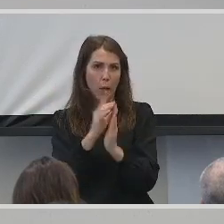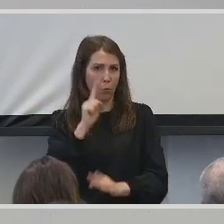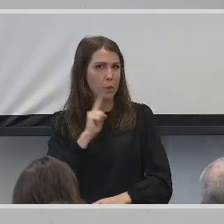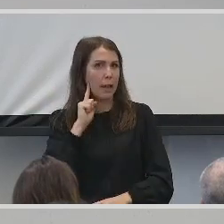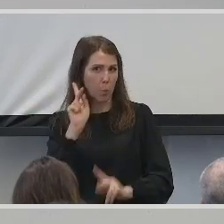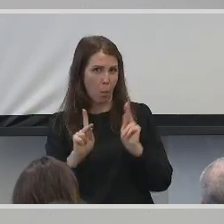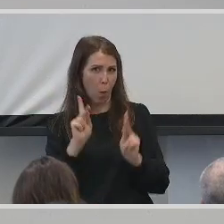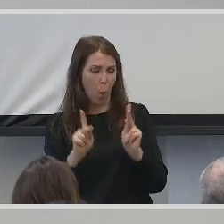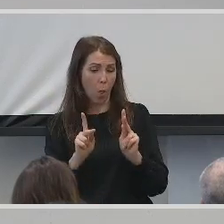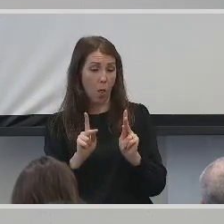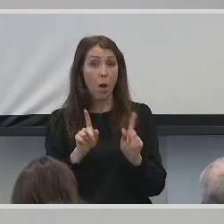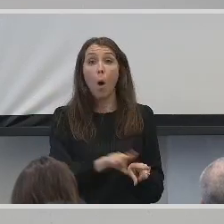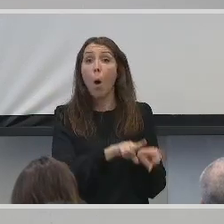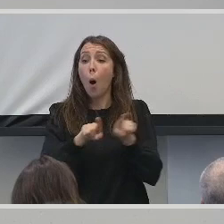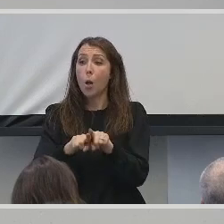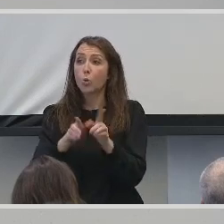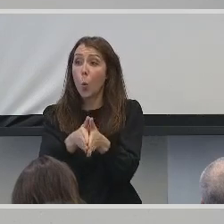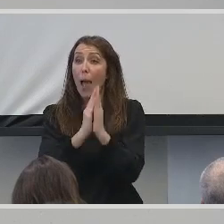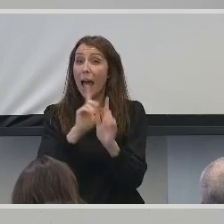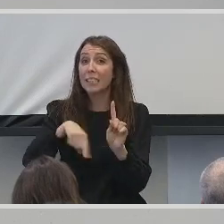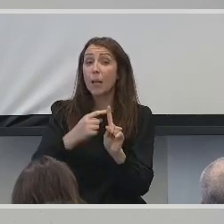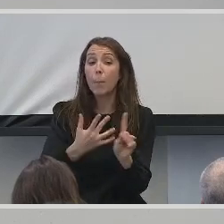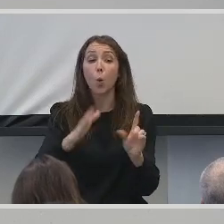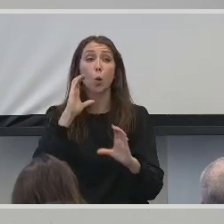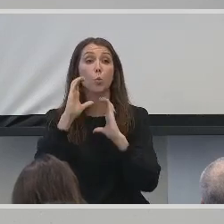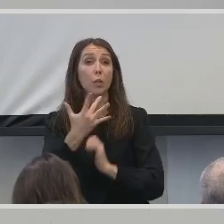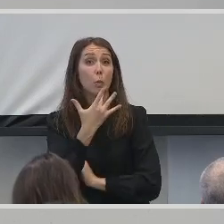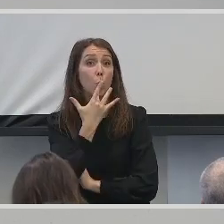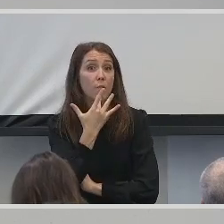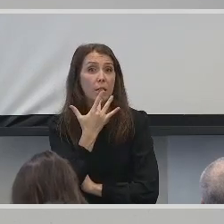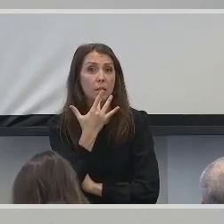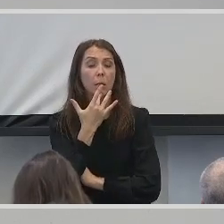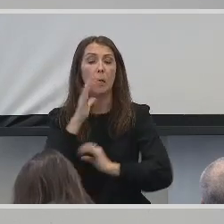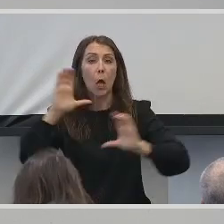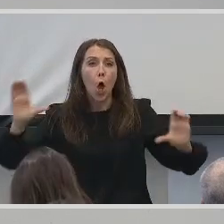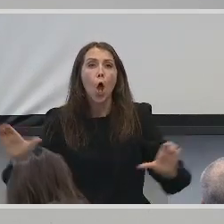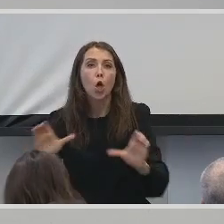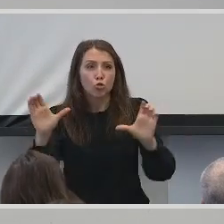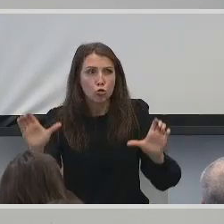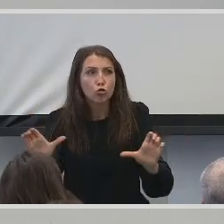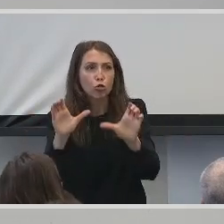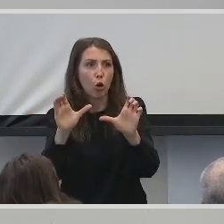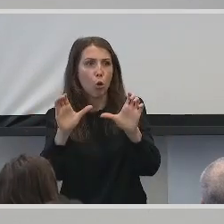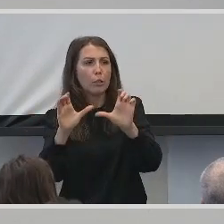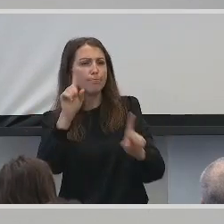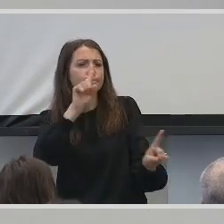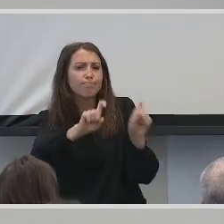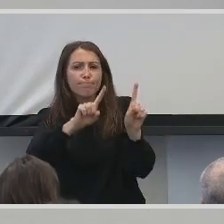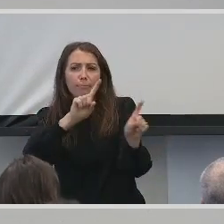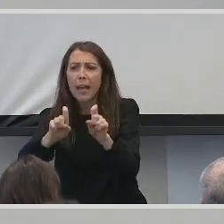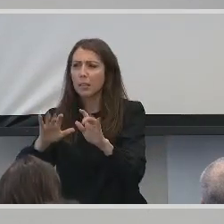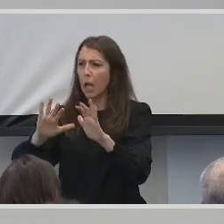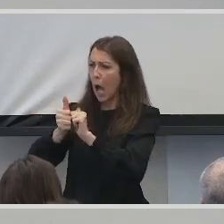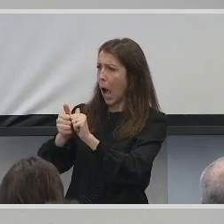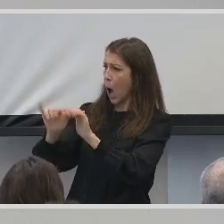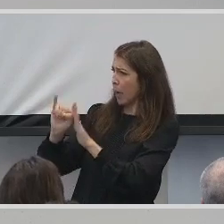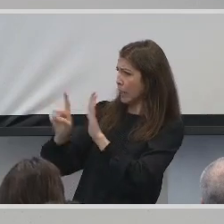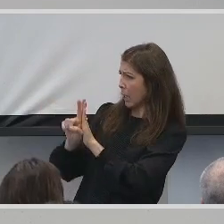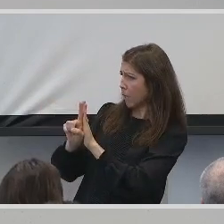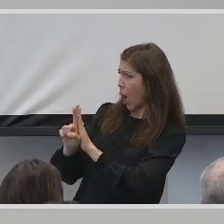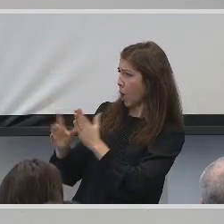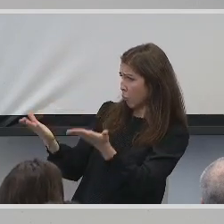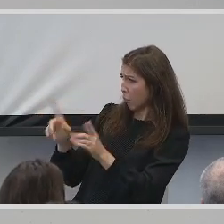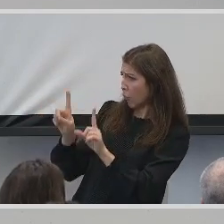alongside asking about communication preferences, it's essential to inquire about how individuals identify. Some may